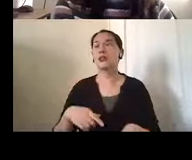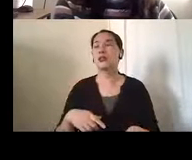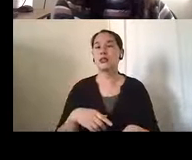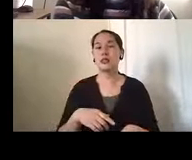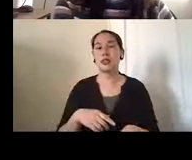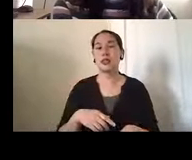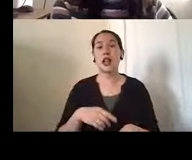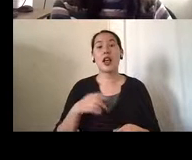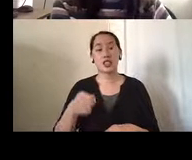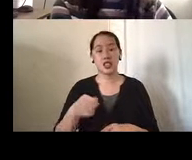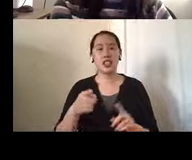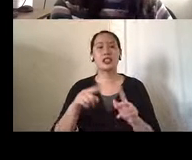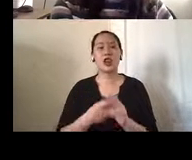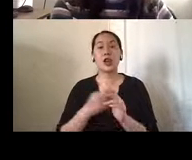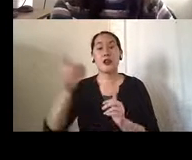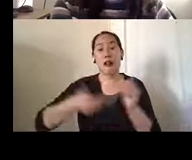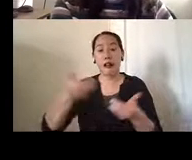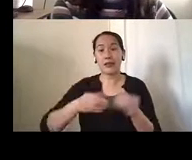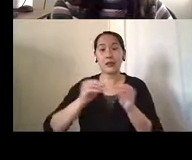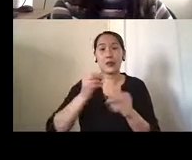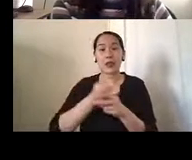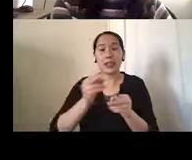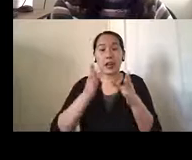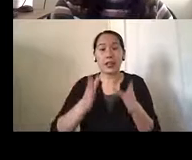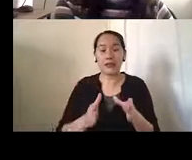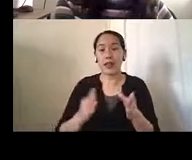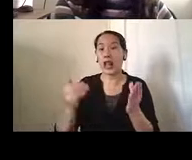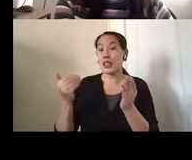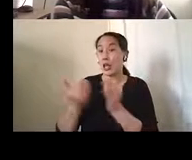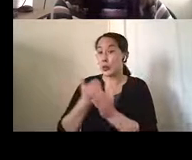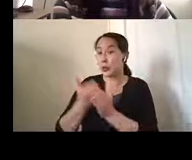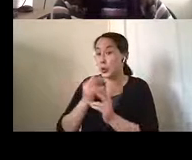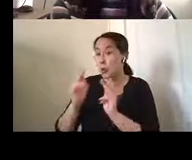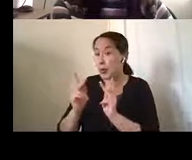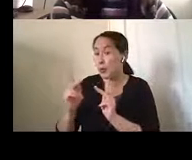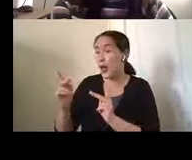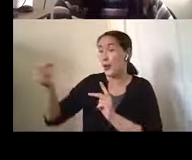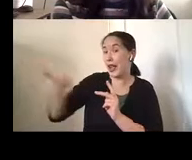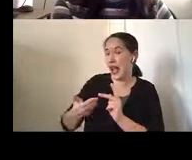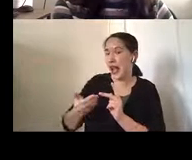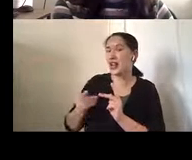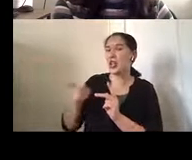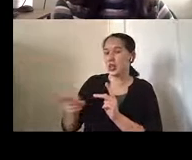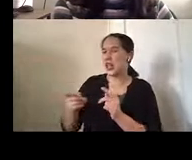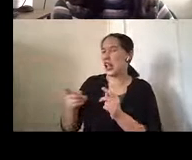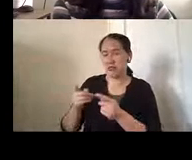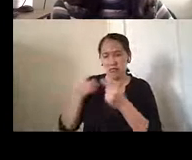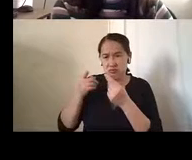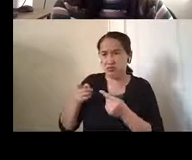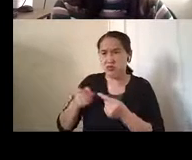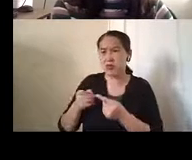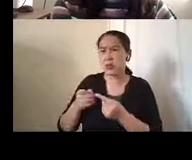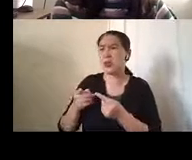caregivers, and it was a little difficult bringing the new ones up to speed with his diabetes care. So, um, she felt